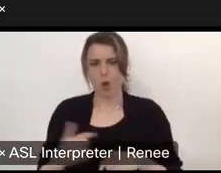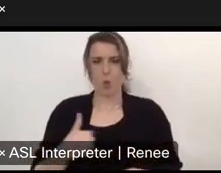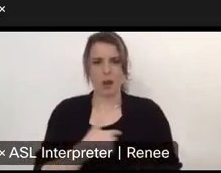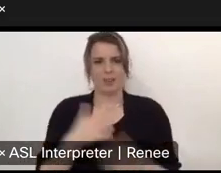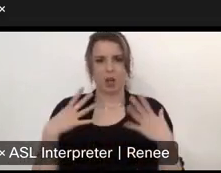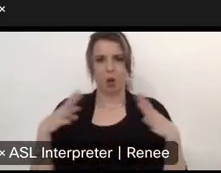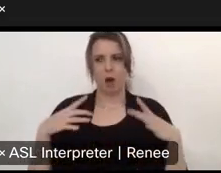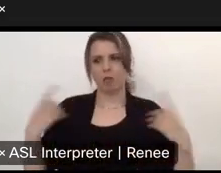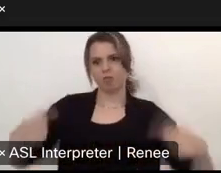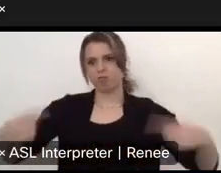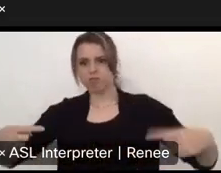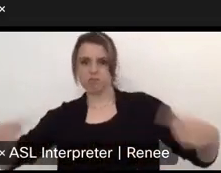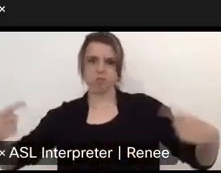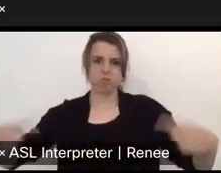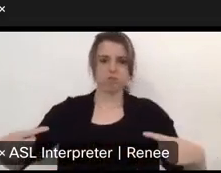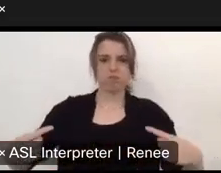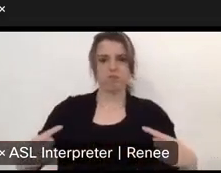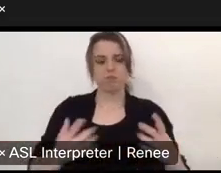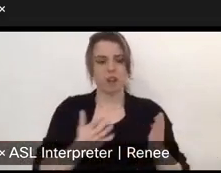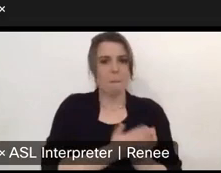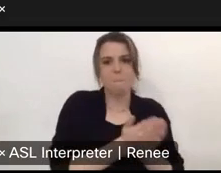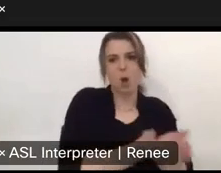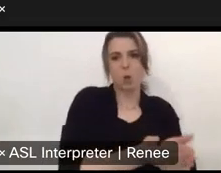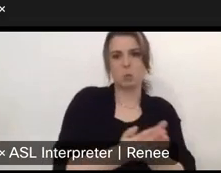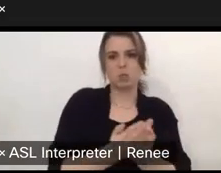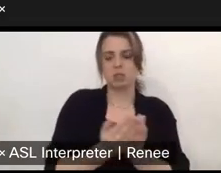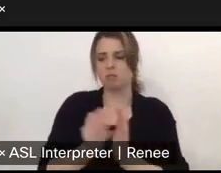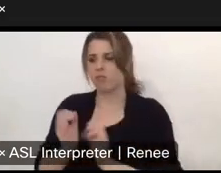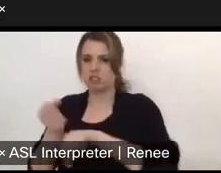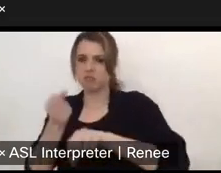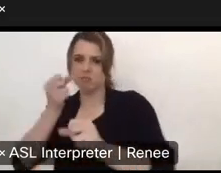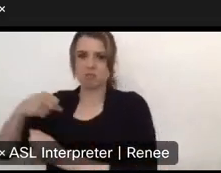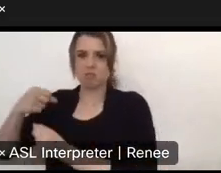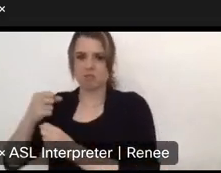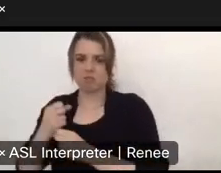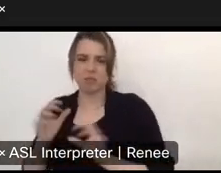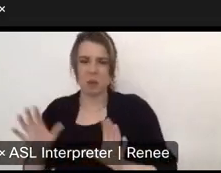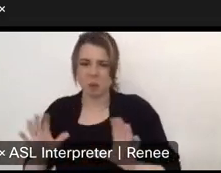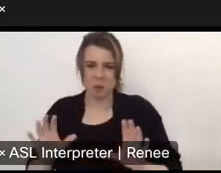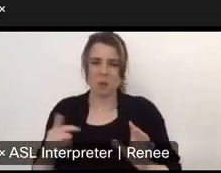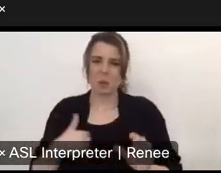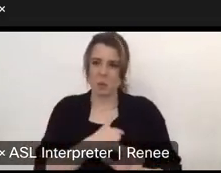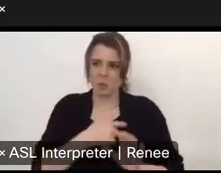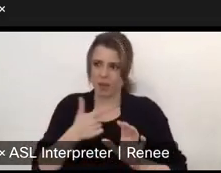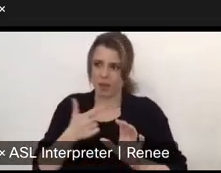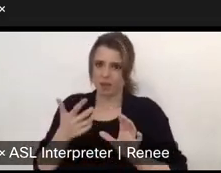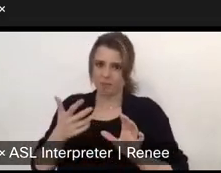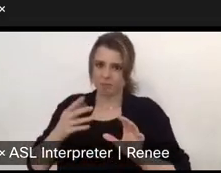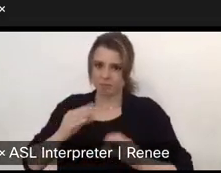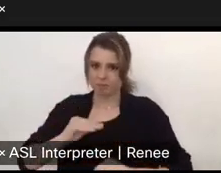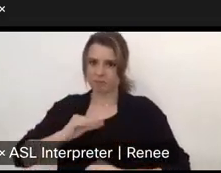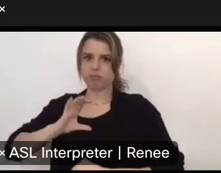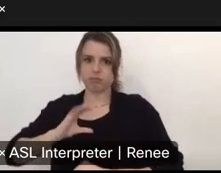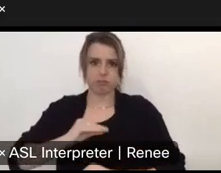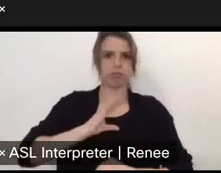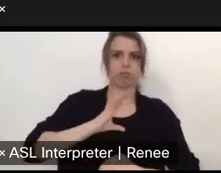adversarial us versus. Paddle craft users in fact, we embrace paddle craft. Um, we're just trying to improve our